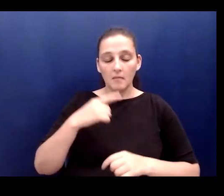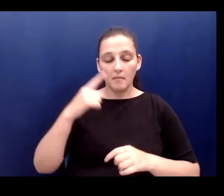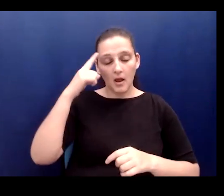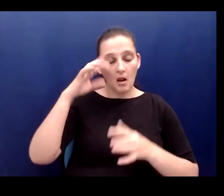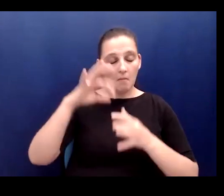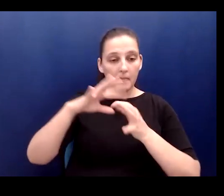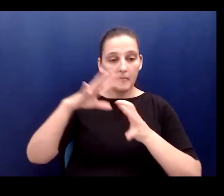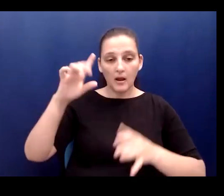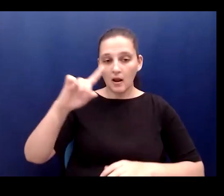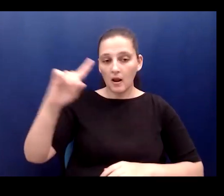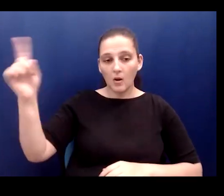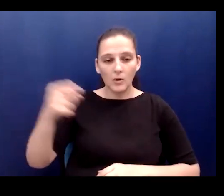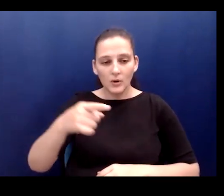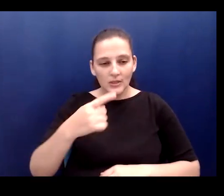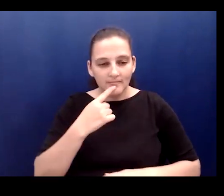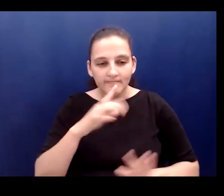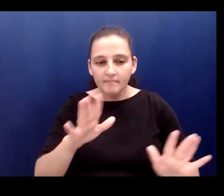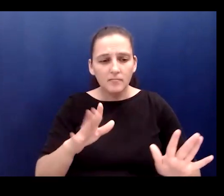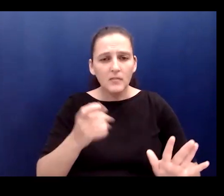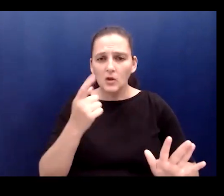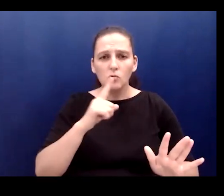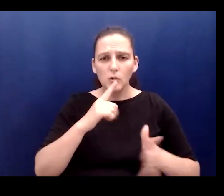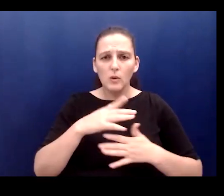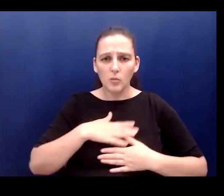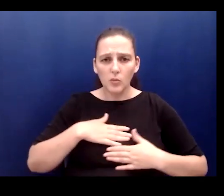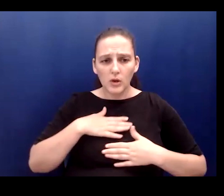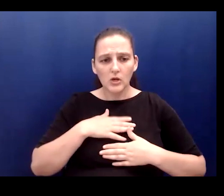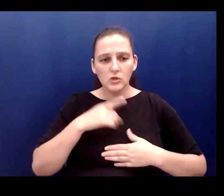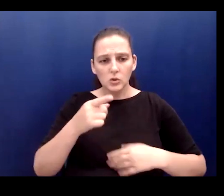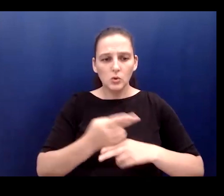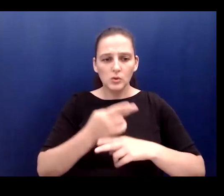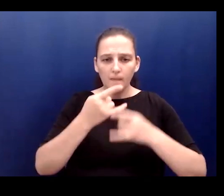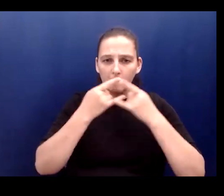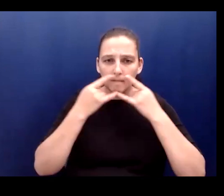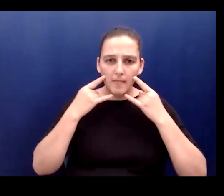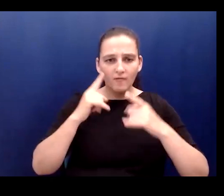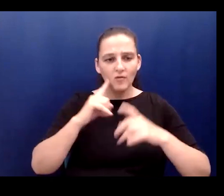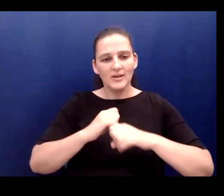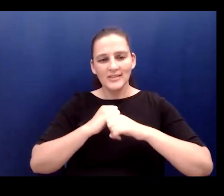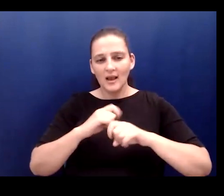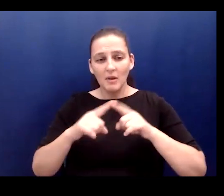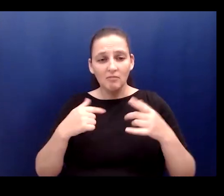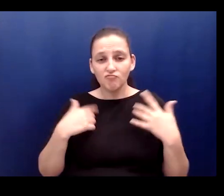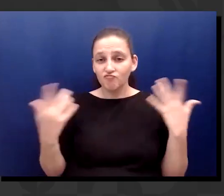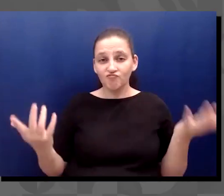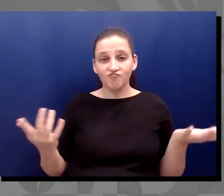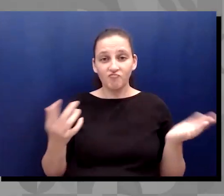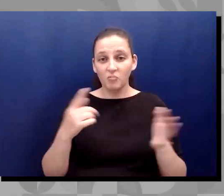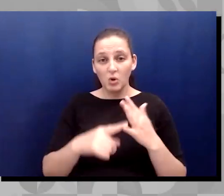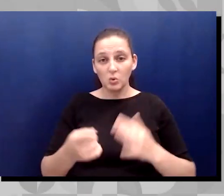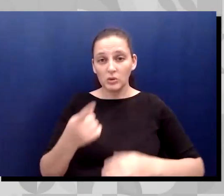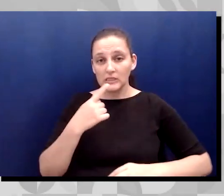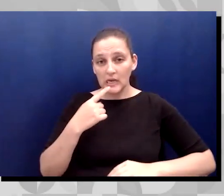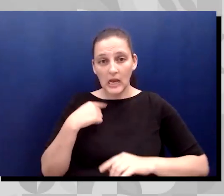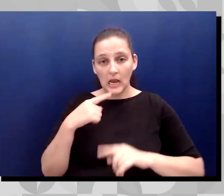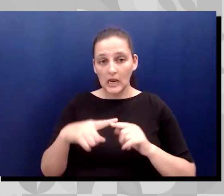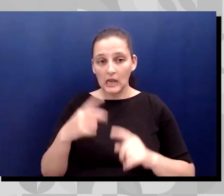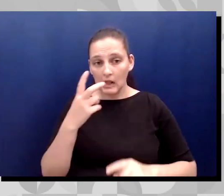Don't get me wrong. I really appreciate you wearing a mask for safety. I just have no clue what you're saying because I can't read your lips for reference.